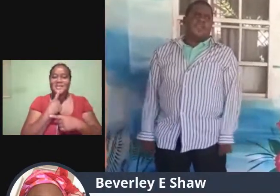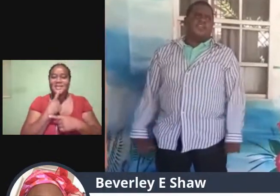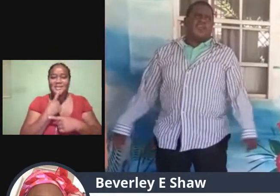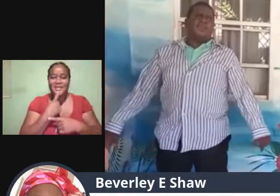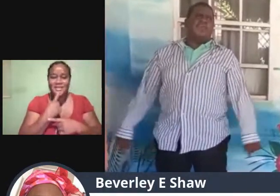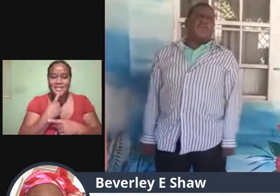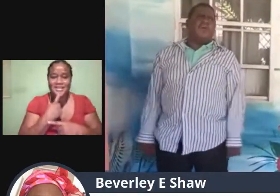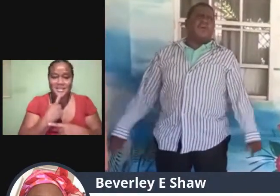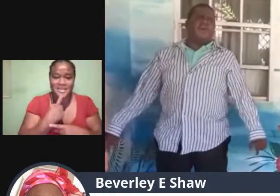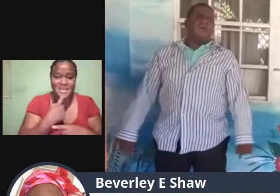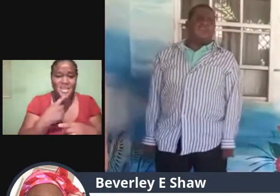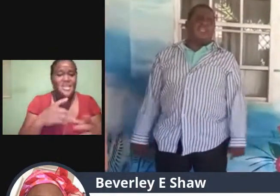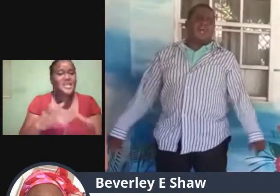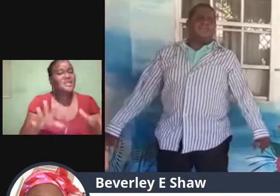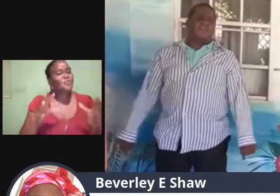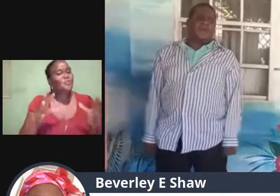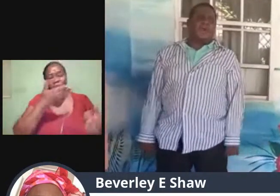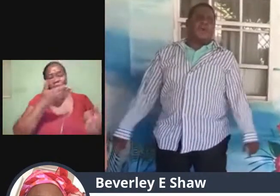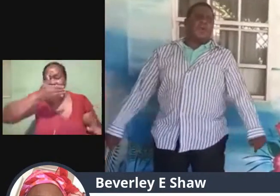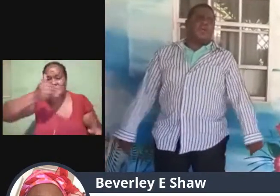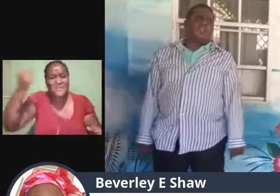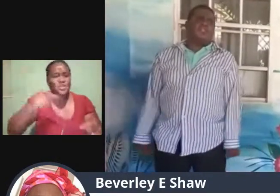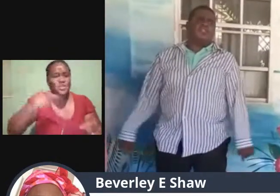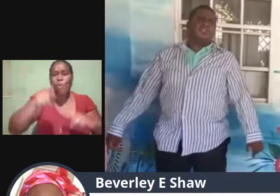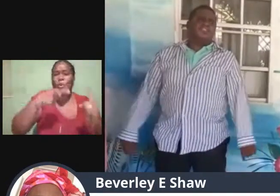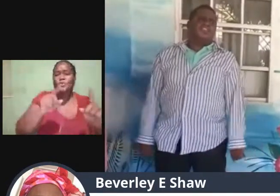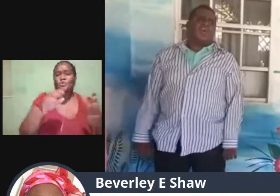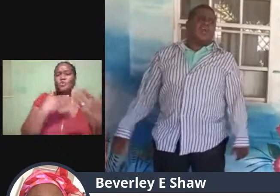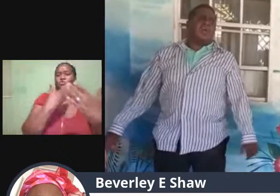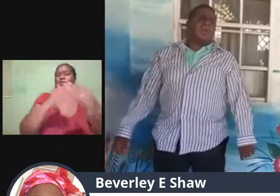We'll be worth it after all.